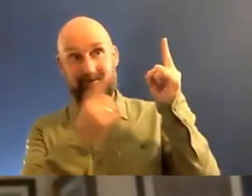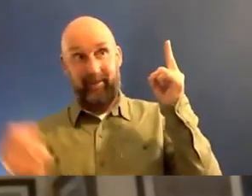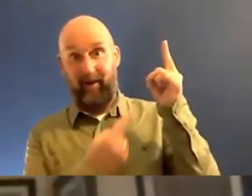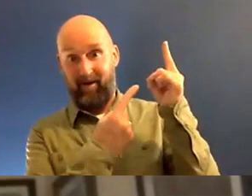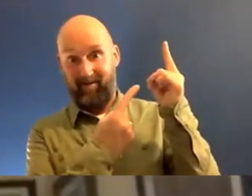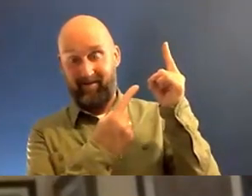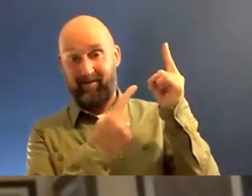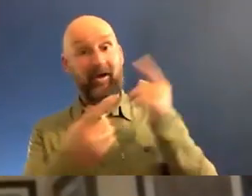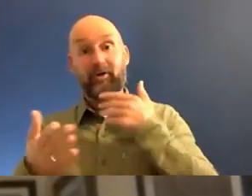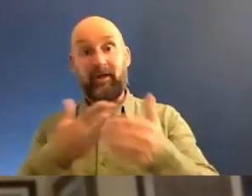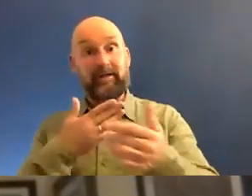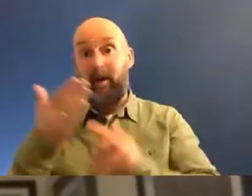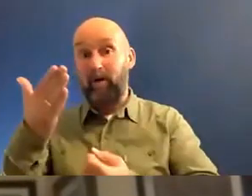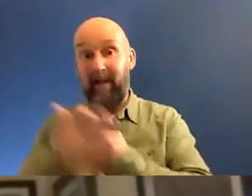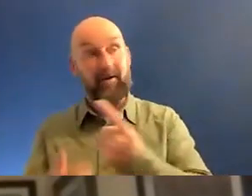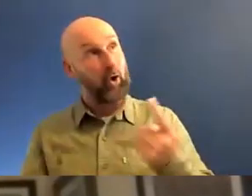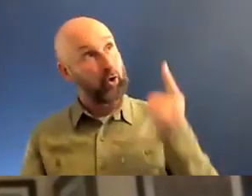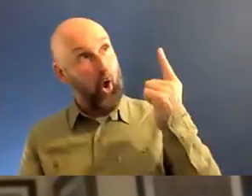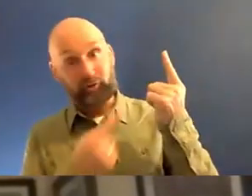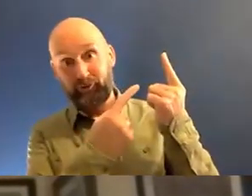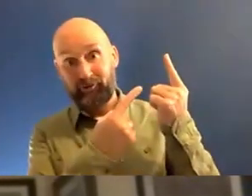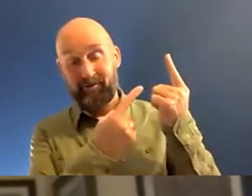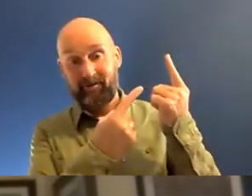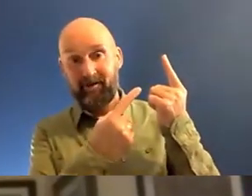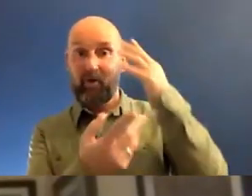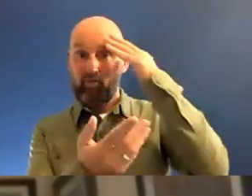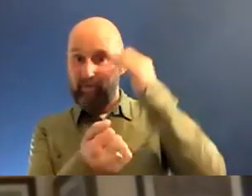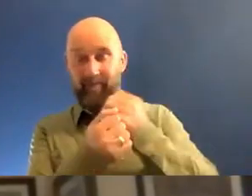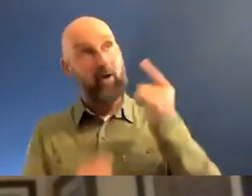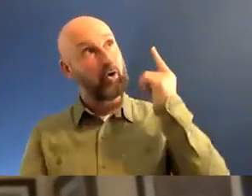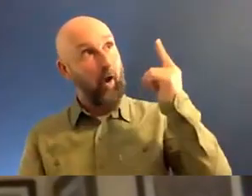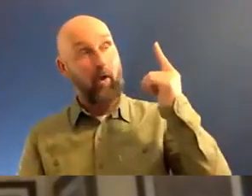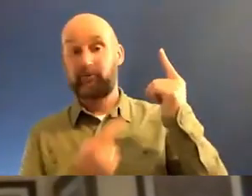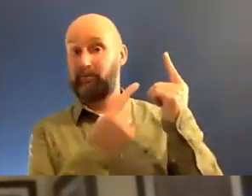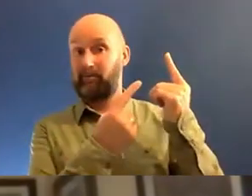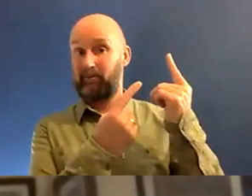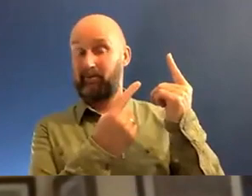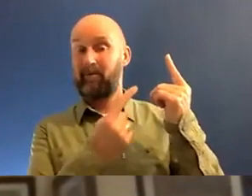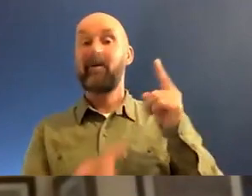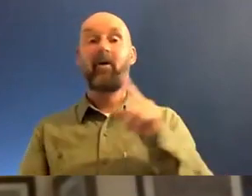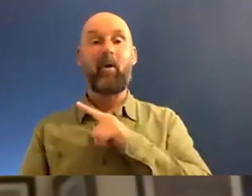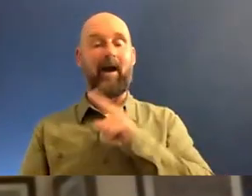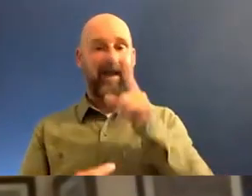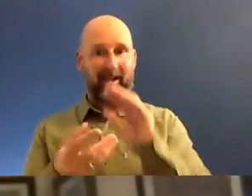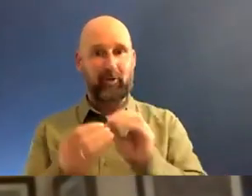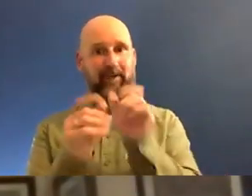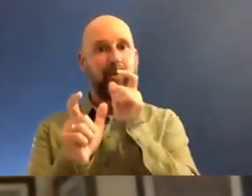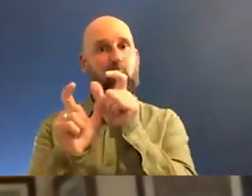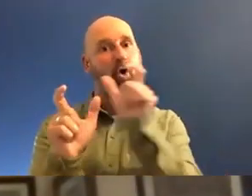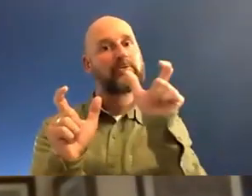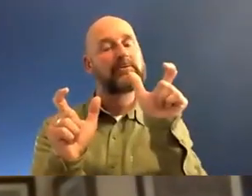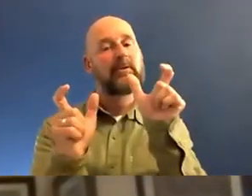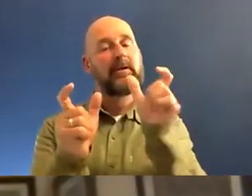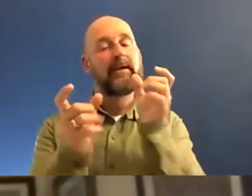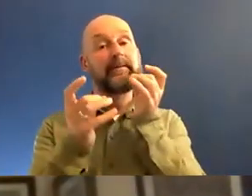what's happening, God. So we hold on to the rope of God, we stay in Islam. So I did that as a beautiful calligraphy. And I started